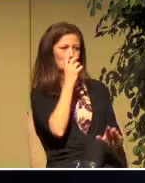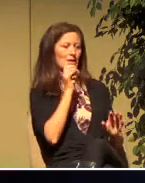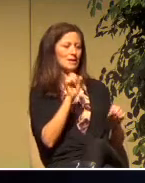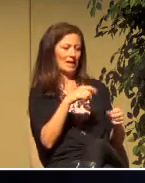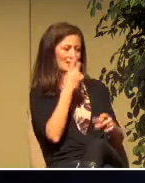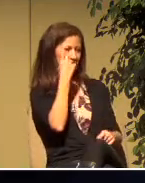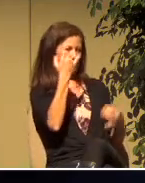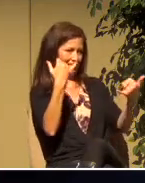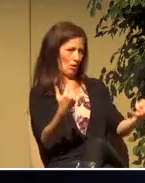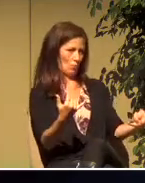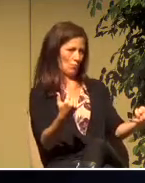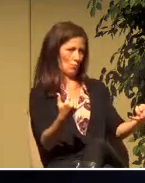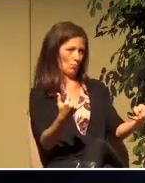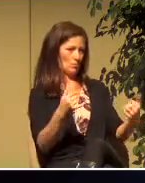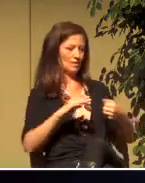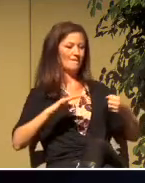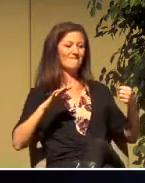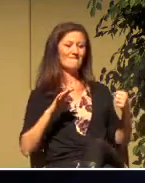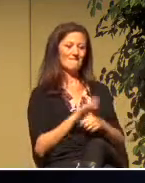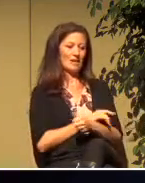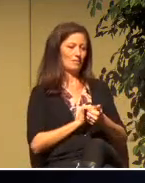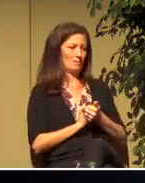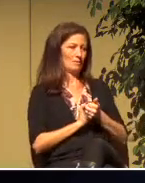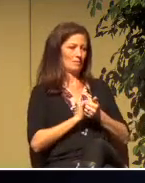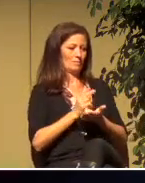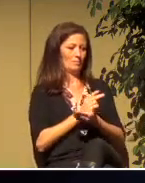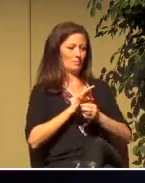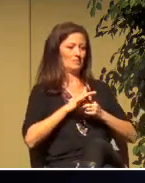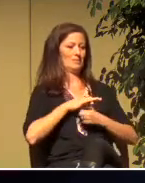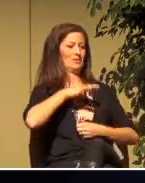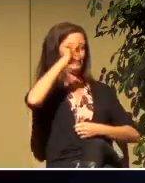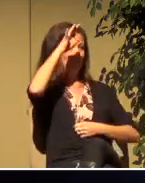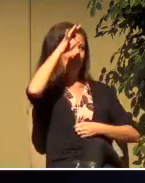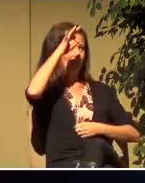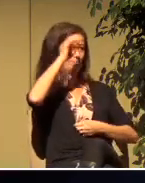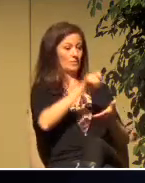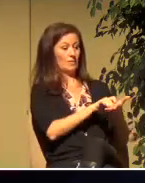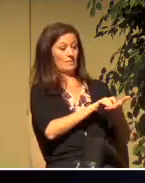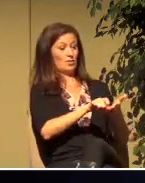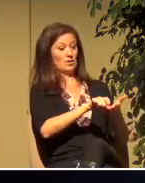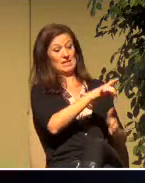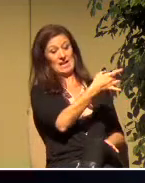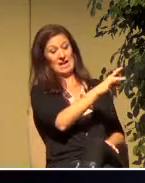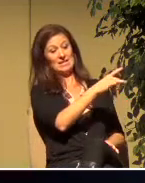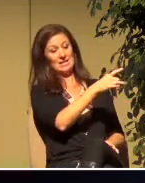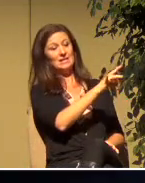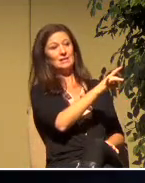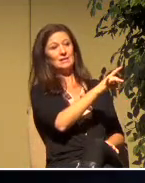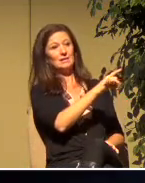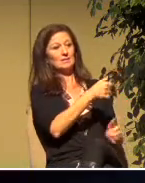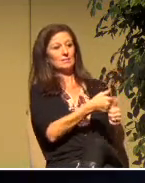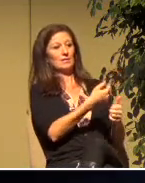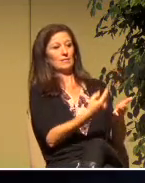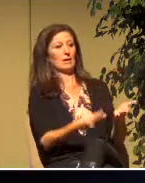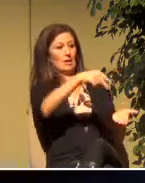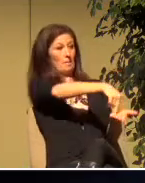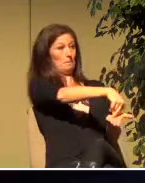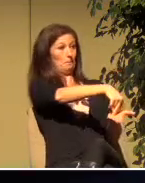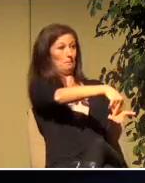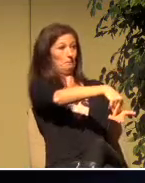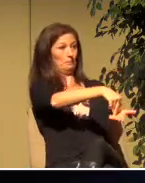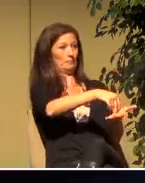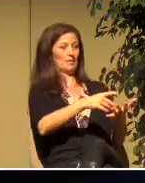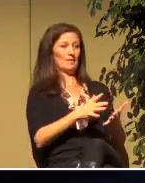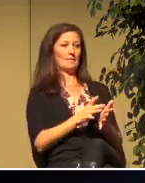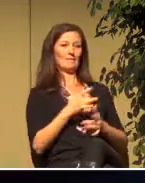with the Holy Spirit. In verse 18 he got up, he was baptized, he regained his strength.